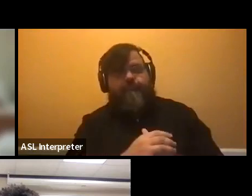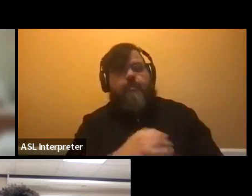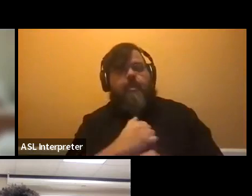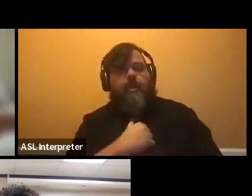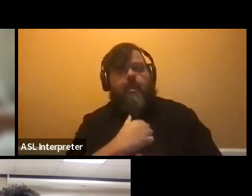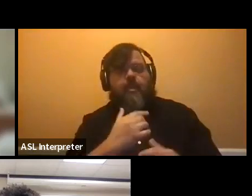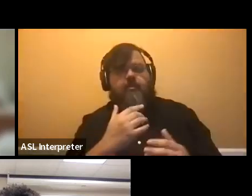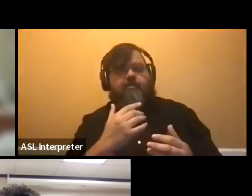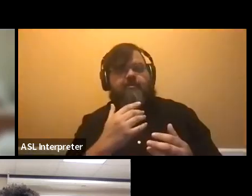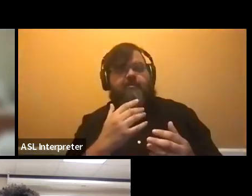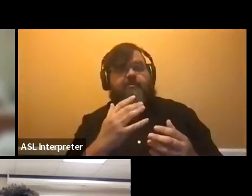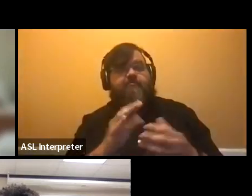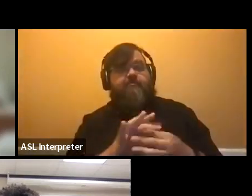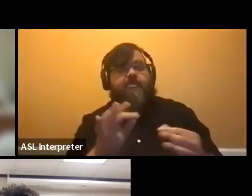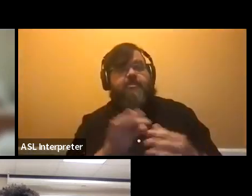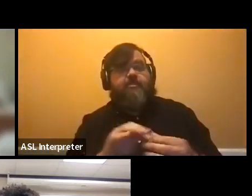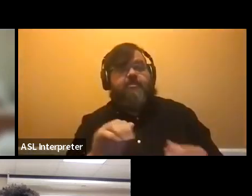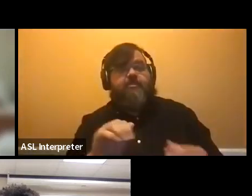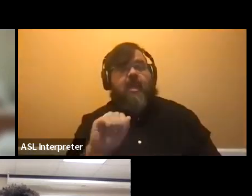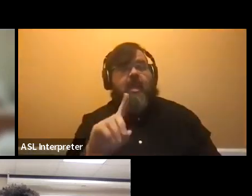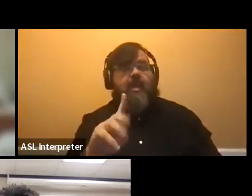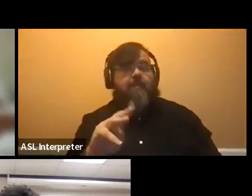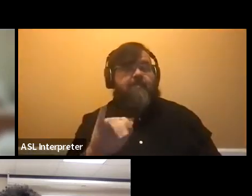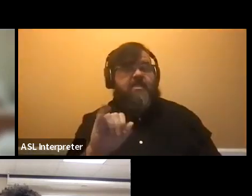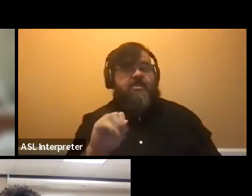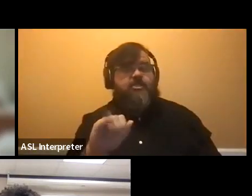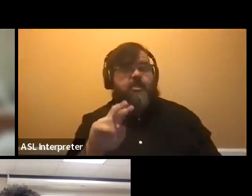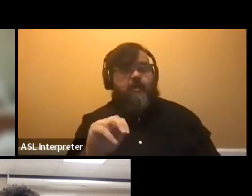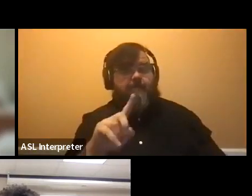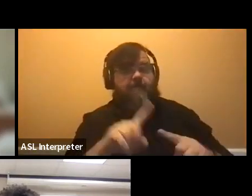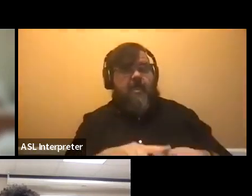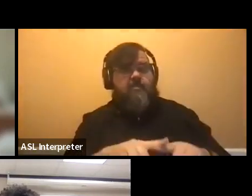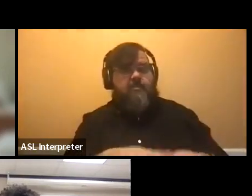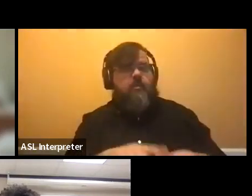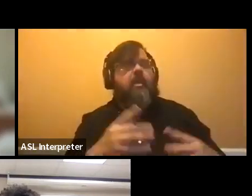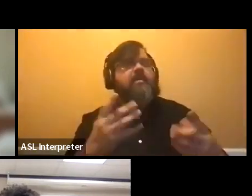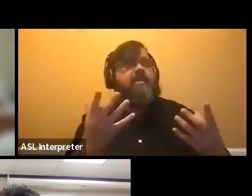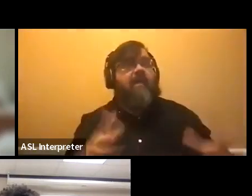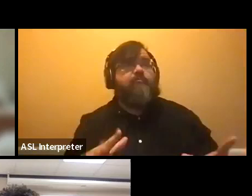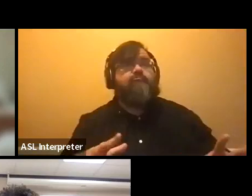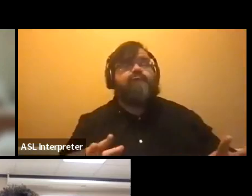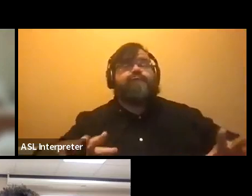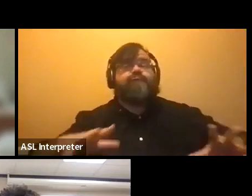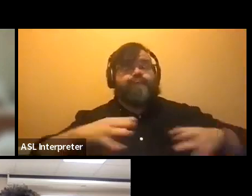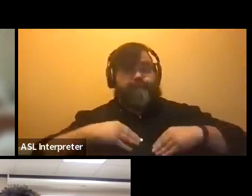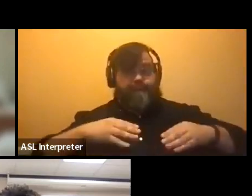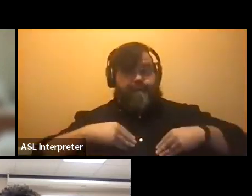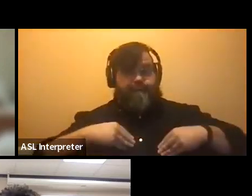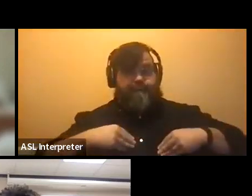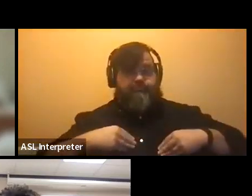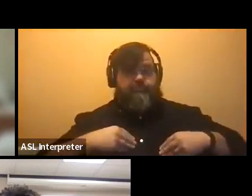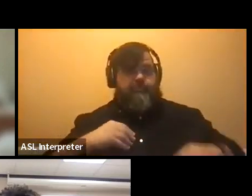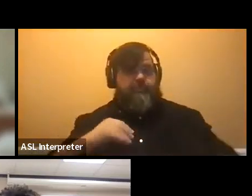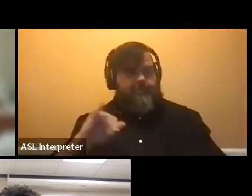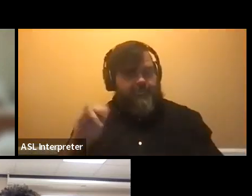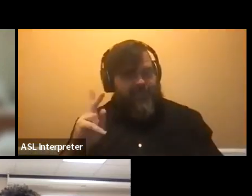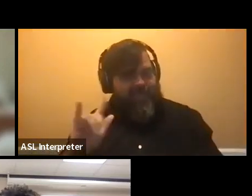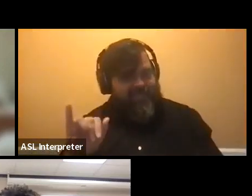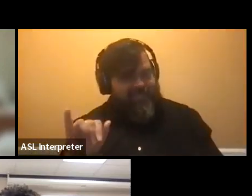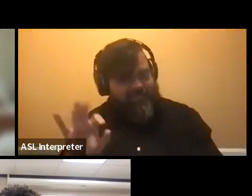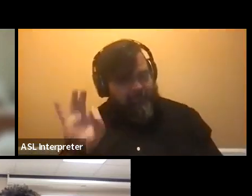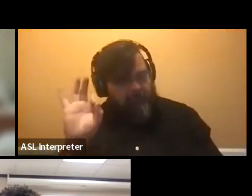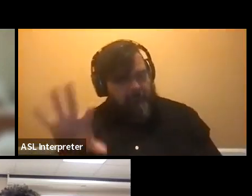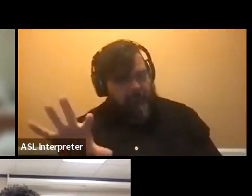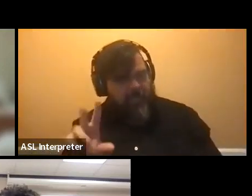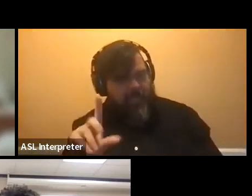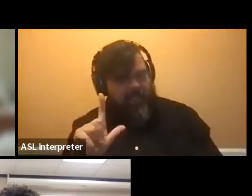admission-based, those are awarded after you're admitted. So those, um, are on our website. I bet Jackie will drop a link in our chat, but if